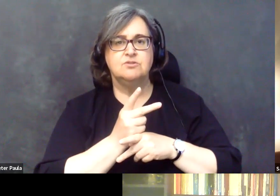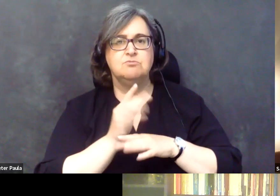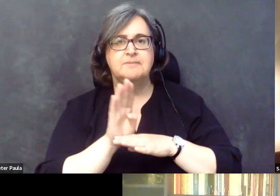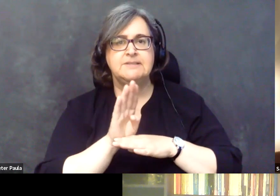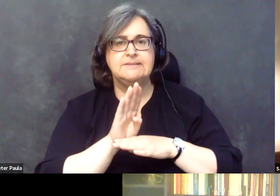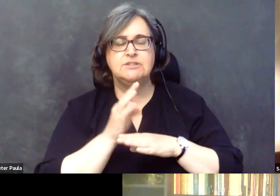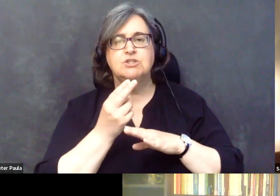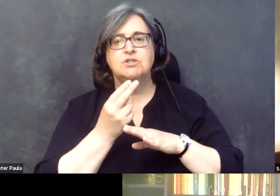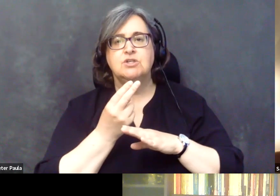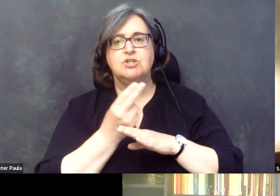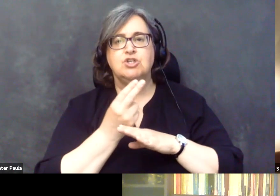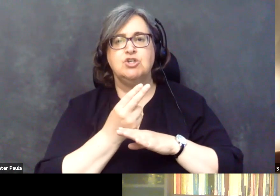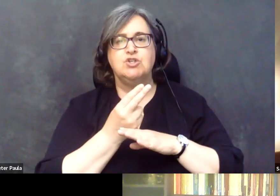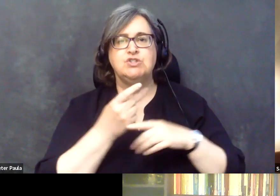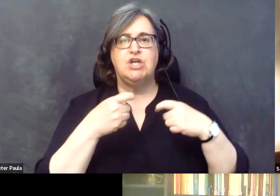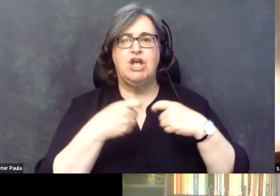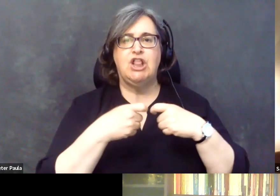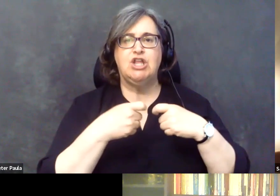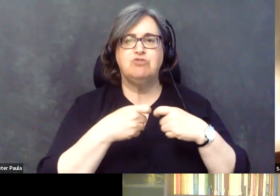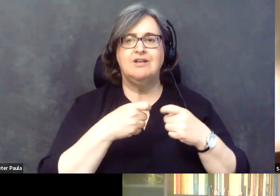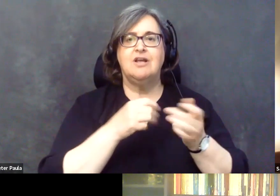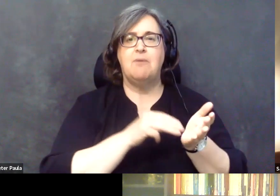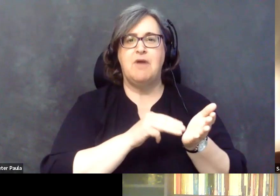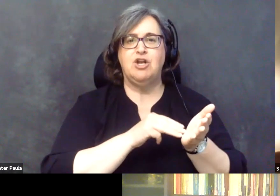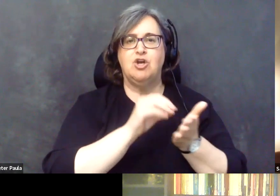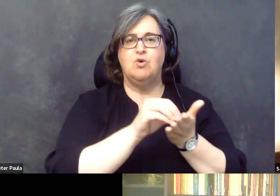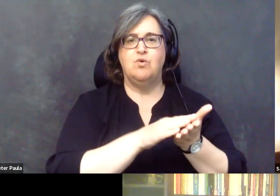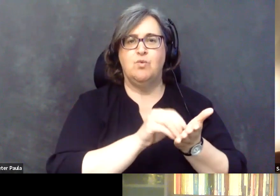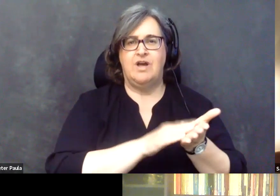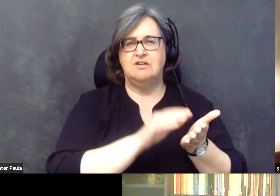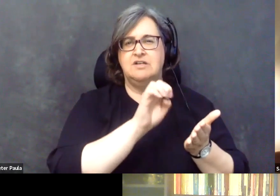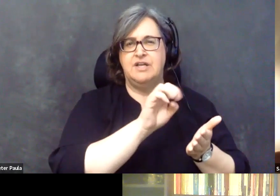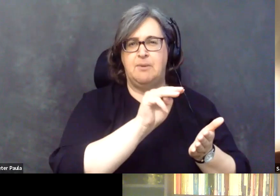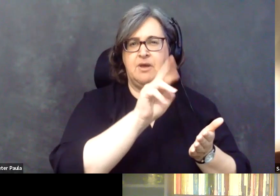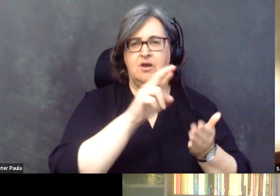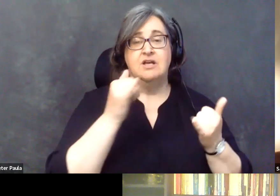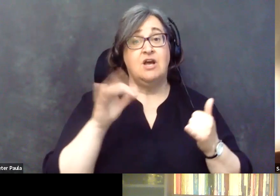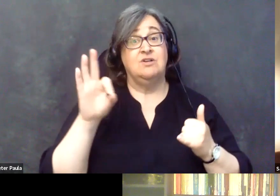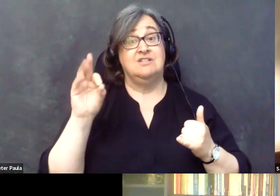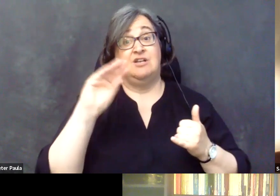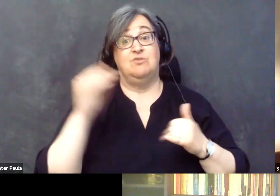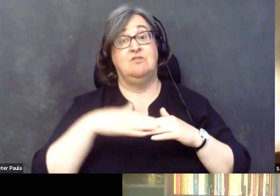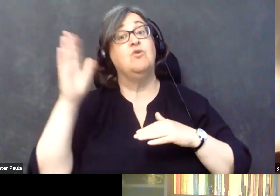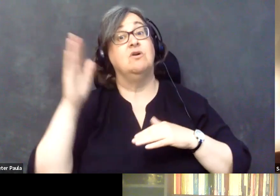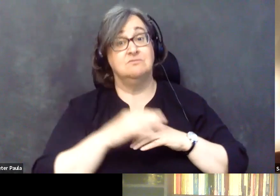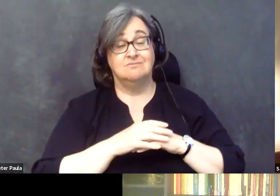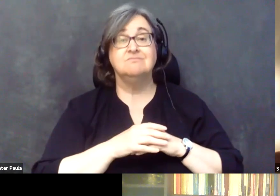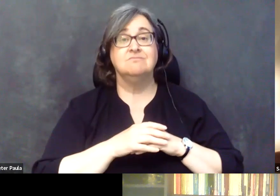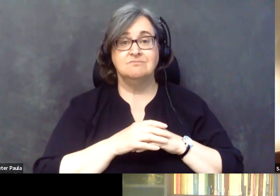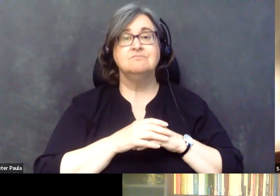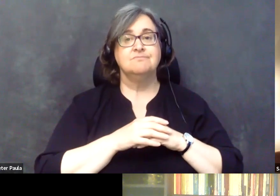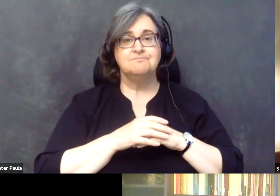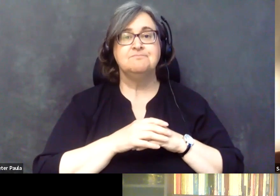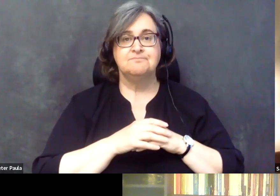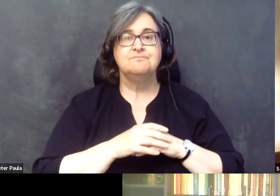electronic medical records. Now it's 90 or more. And so it's all